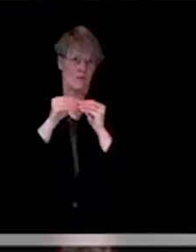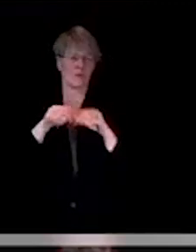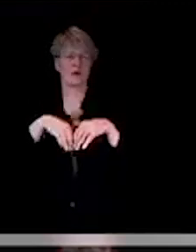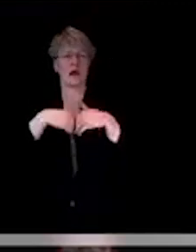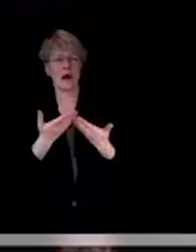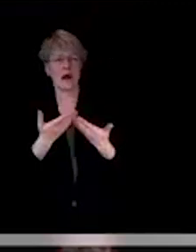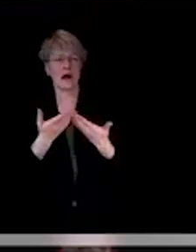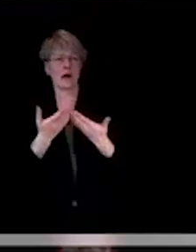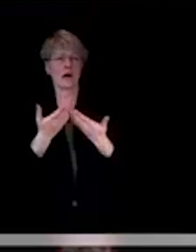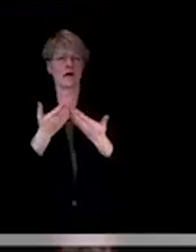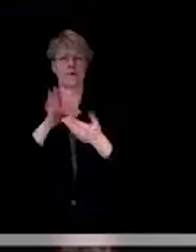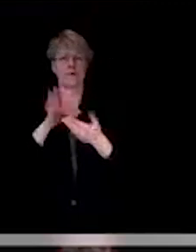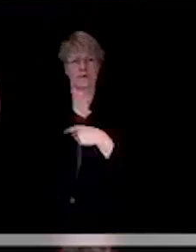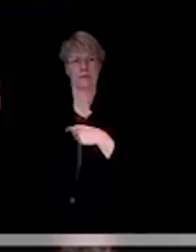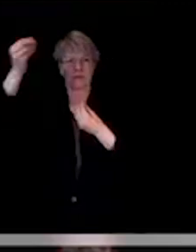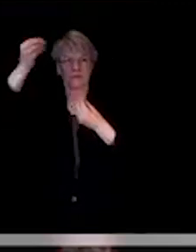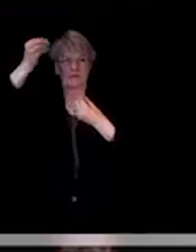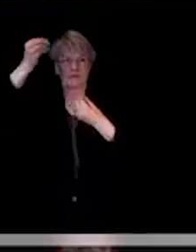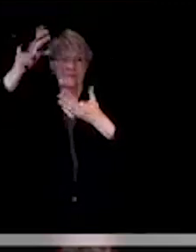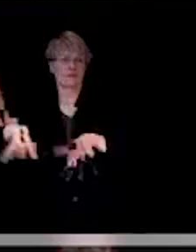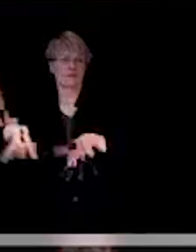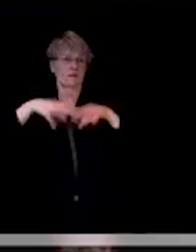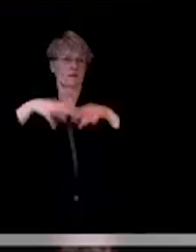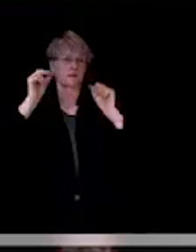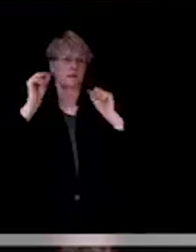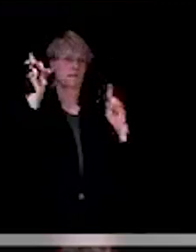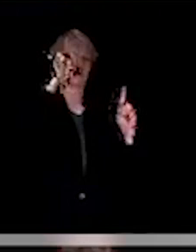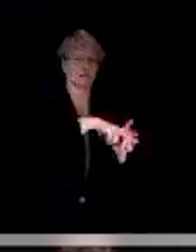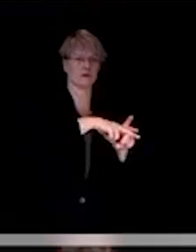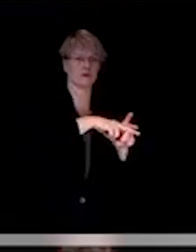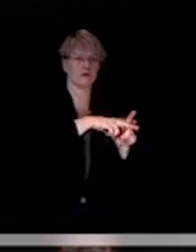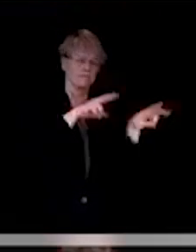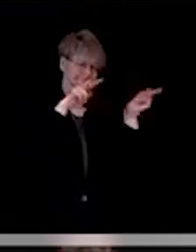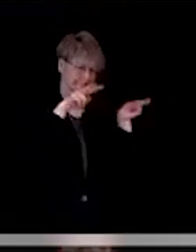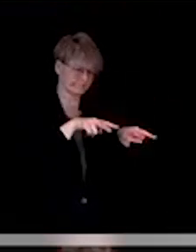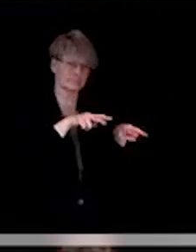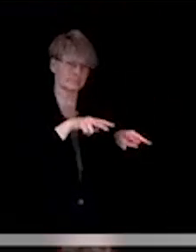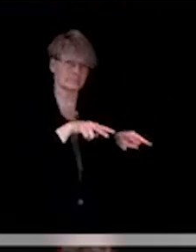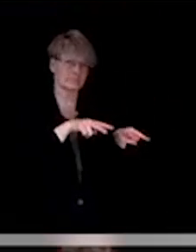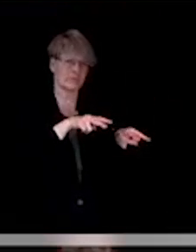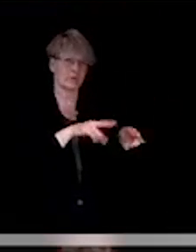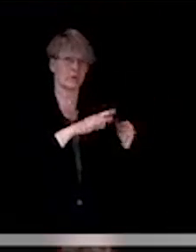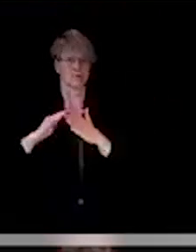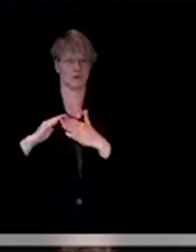can be used for monitoring what's going on in a community.